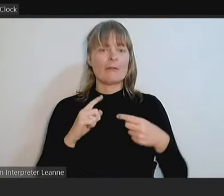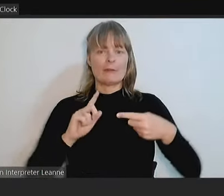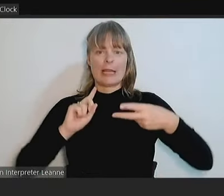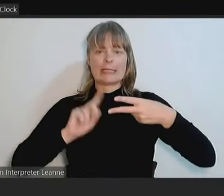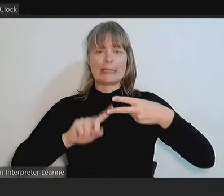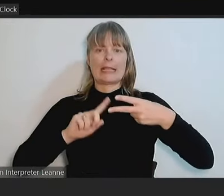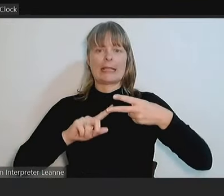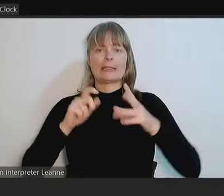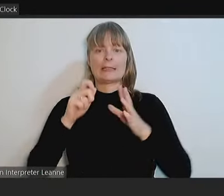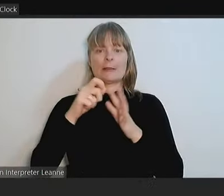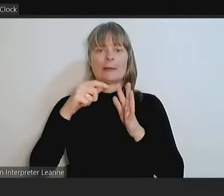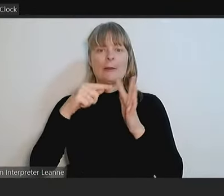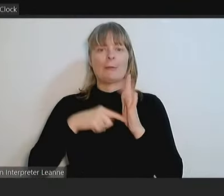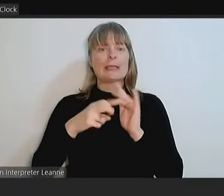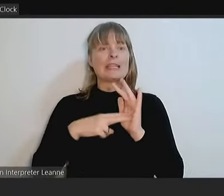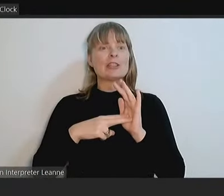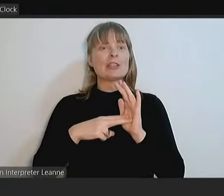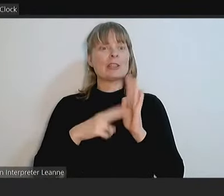Councillor Messina.